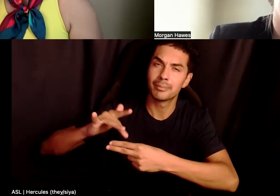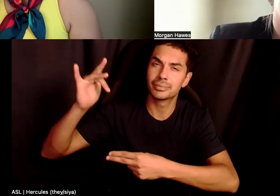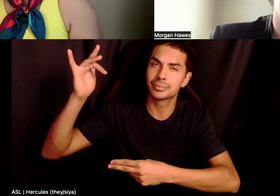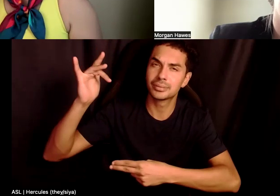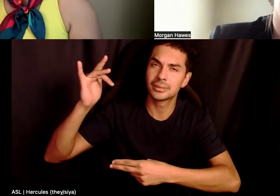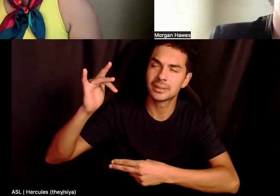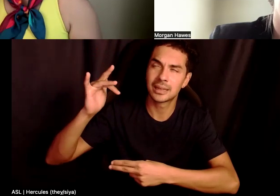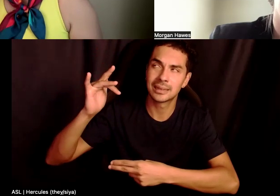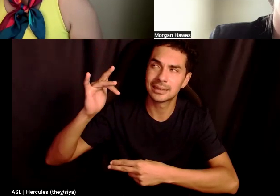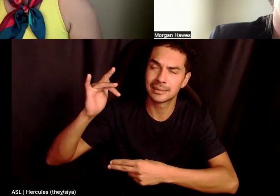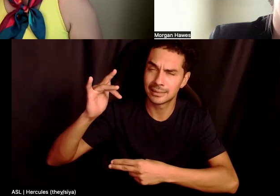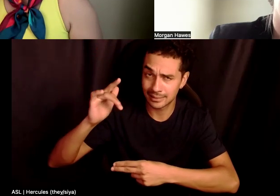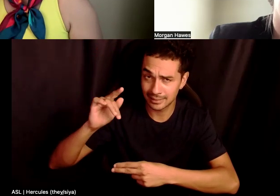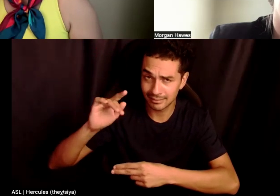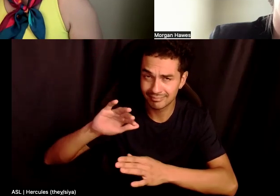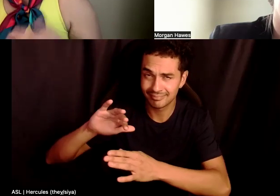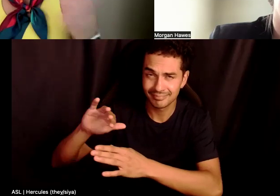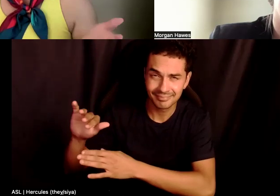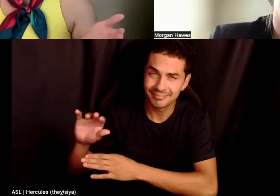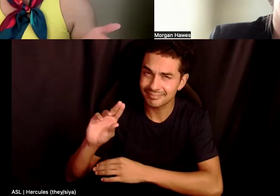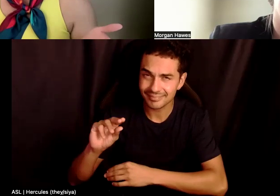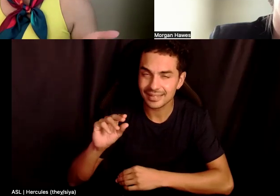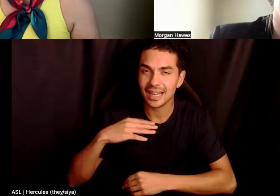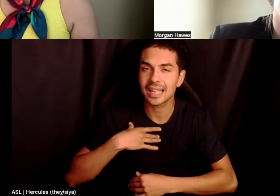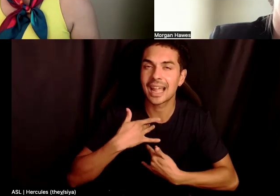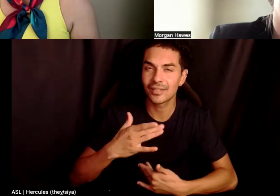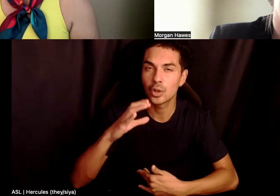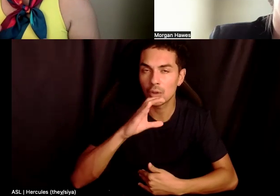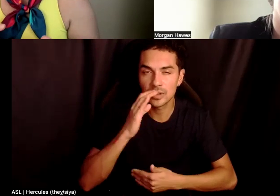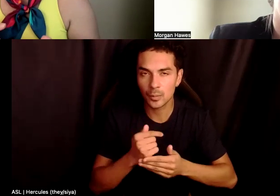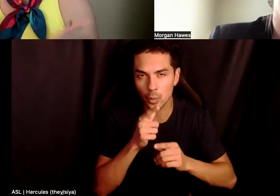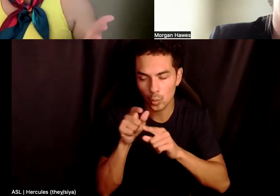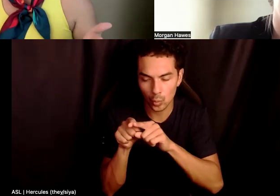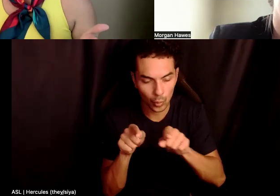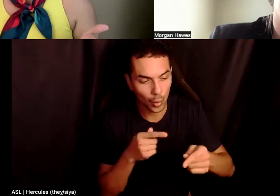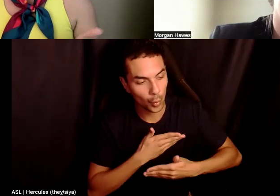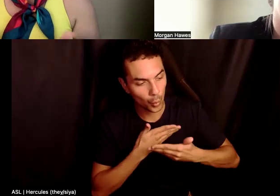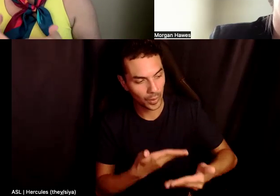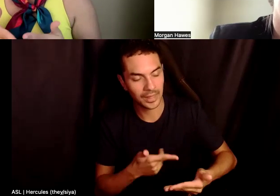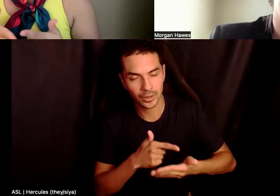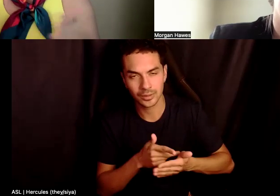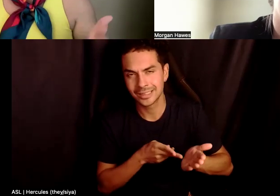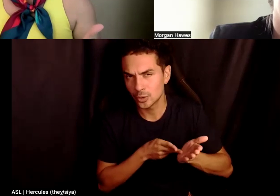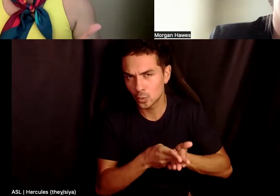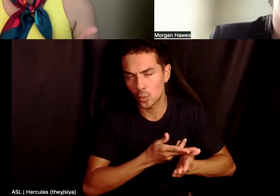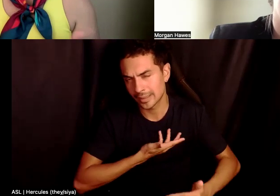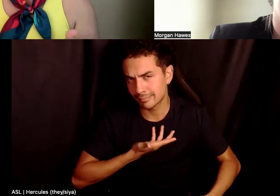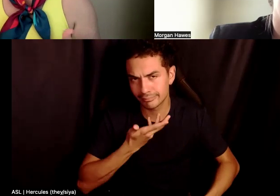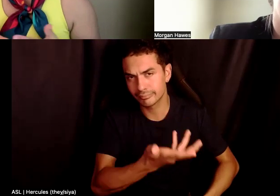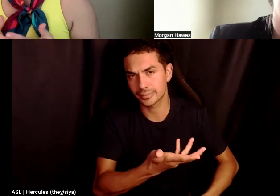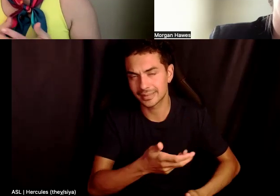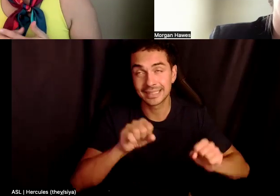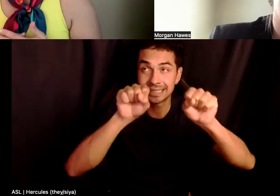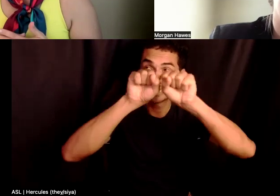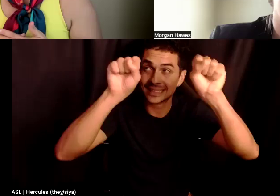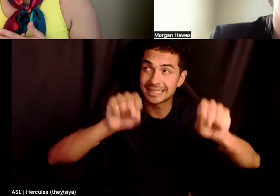to look for, um, you know, someone who's willing to speak the truth about their own experience, about the systems that they've engaged